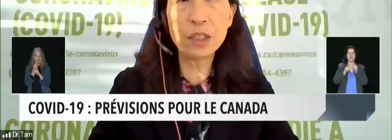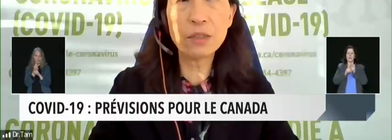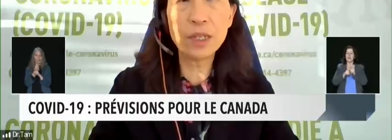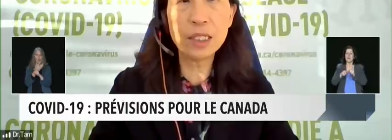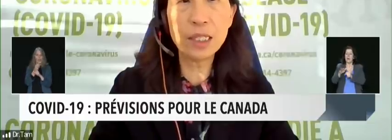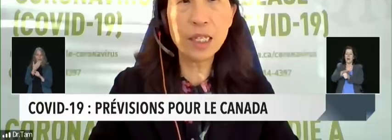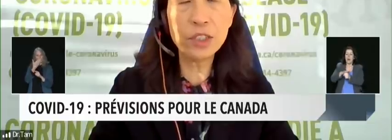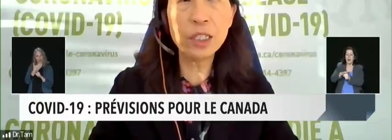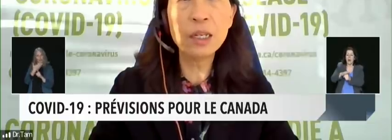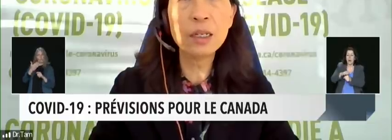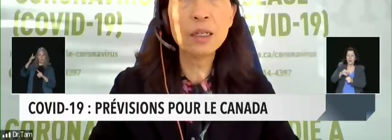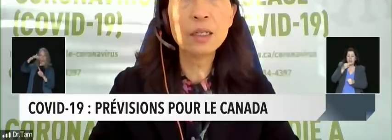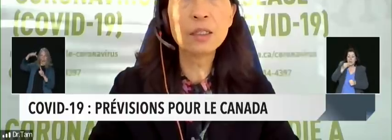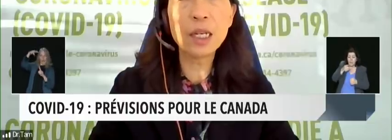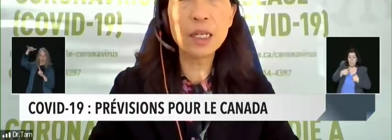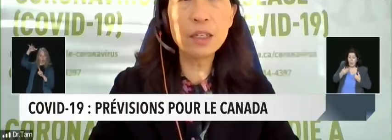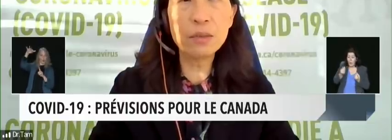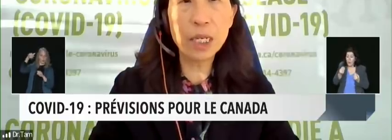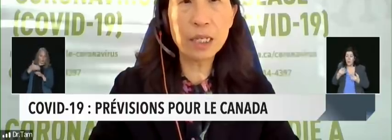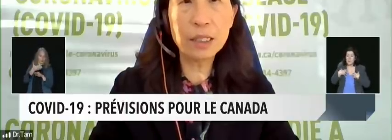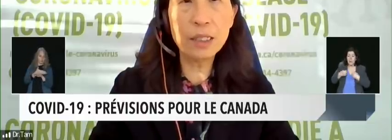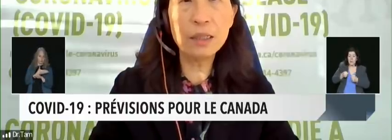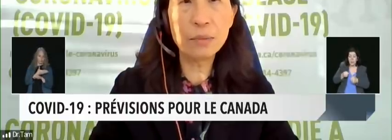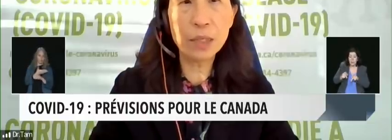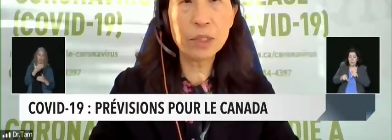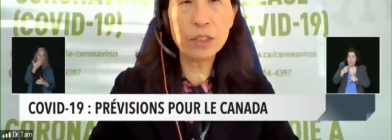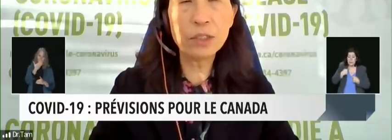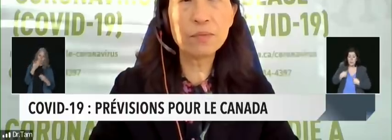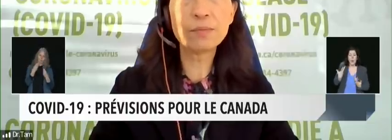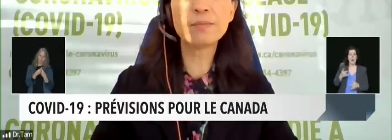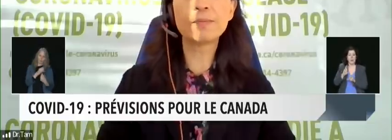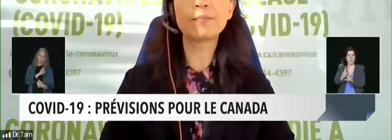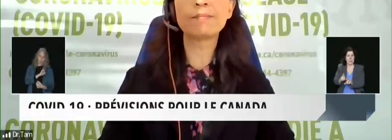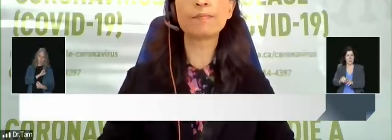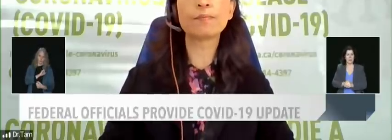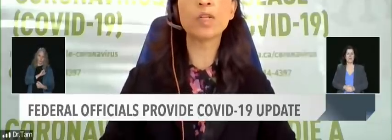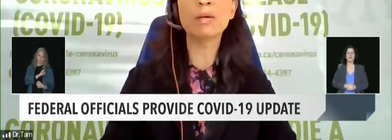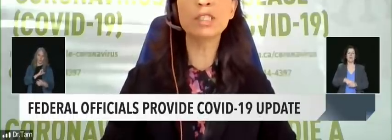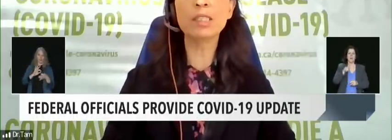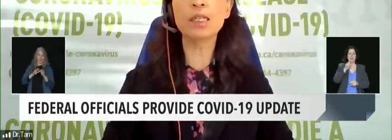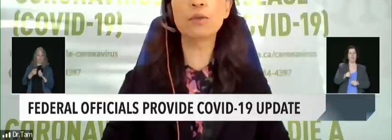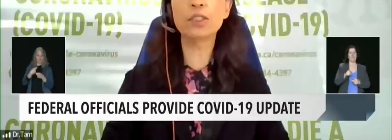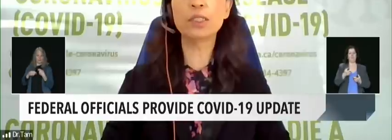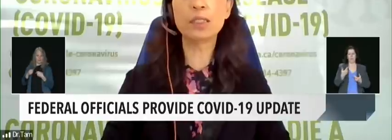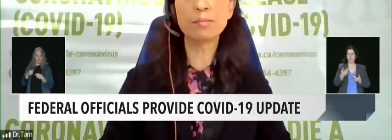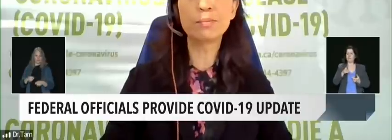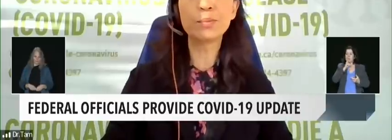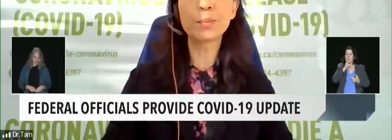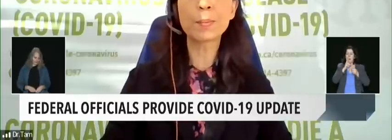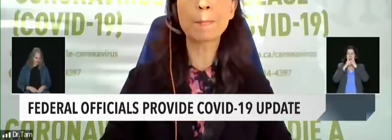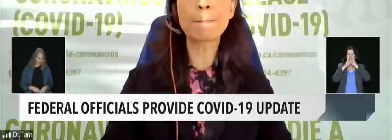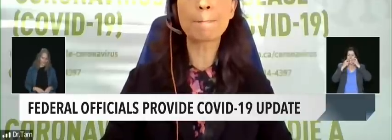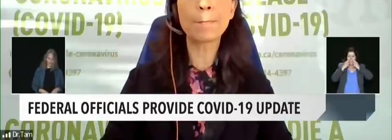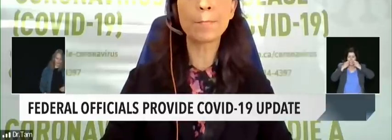maintaining good ventilation. So thank you, merci, Megwidge. Happy to take questions.